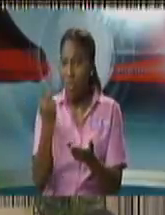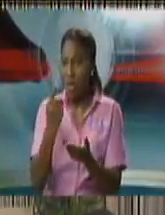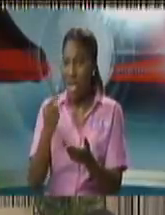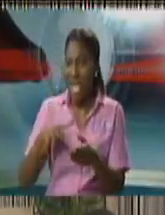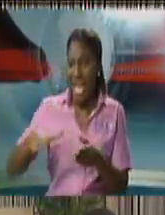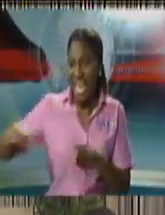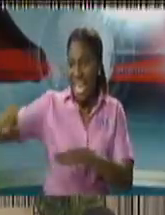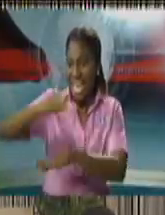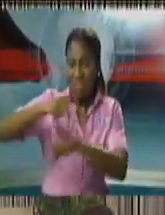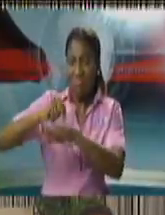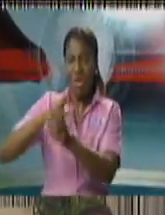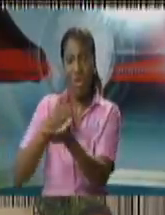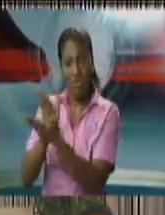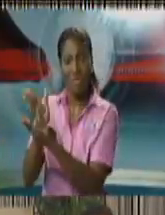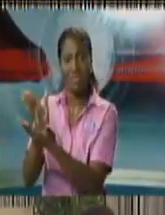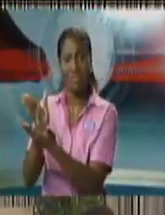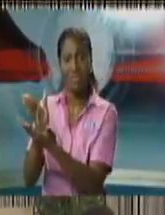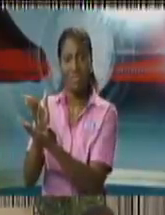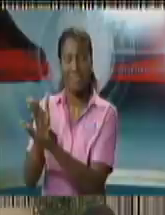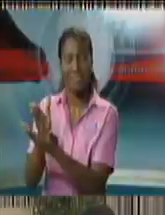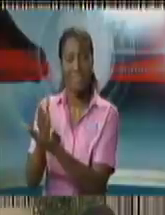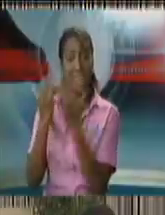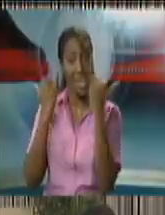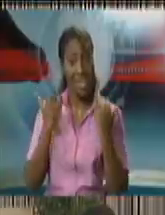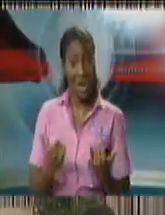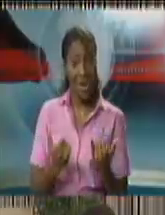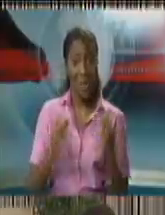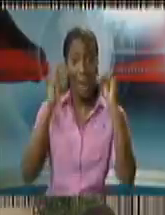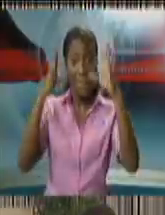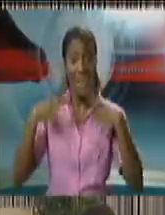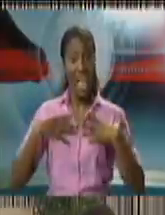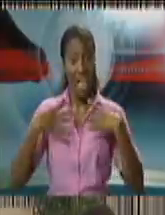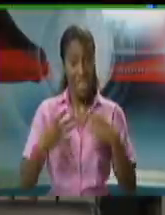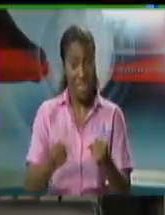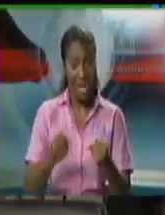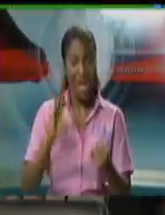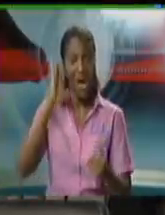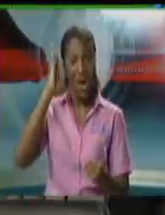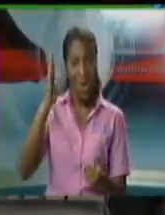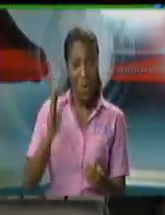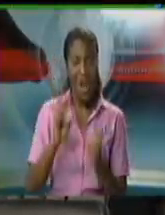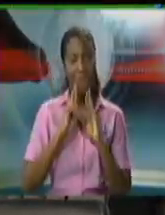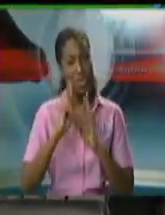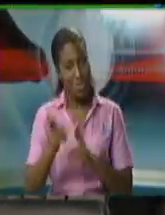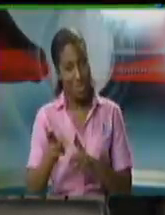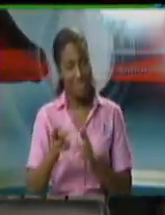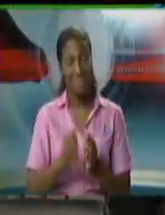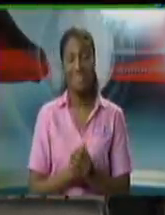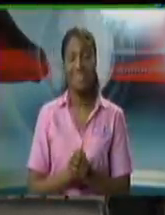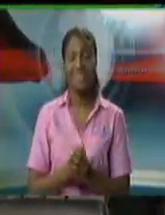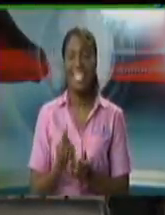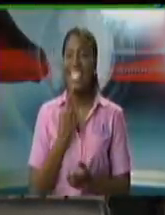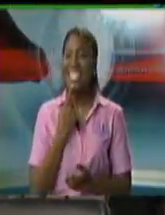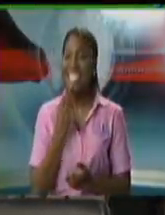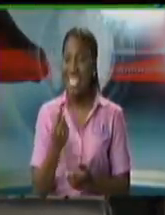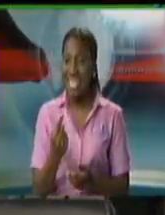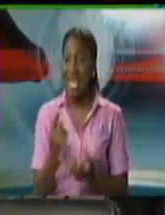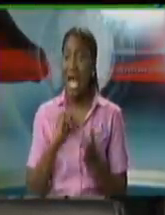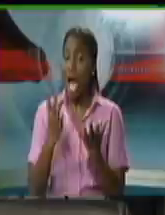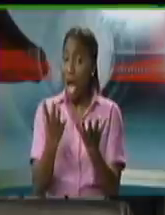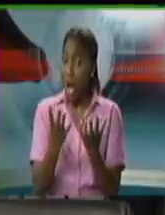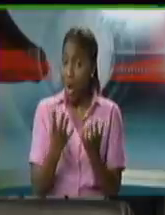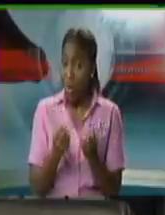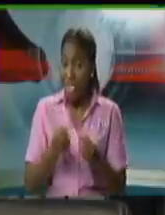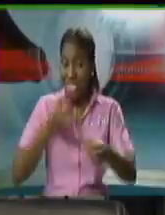let me take part two of the question let me further elucidate and um possibly repeat what the chief